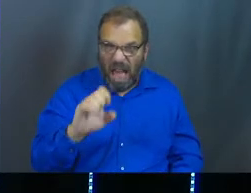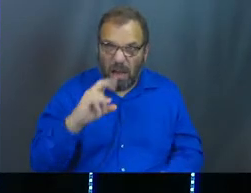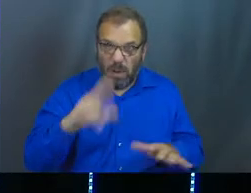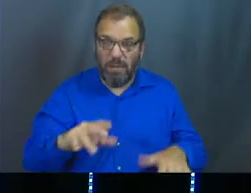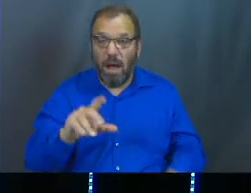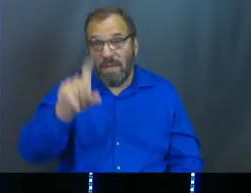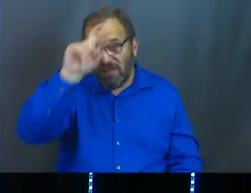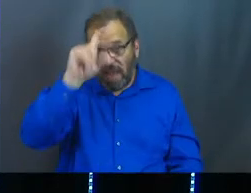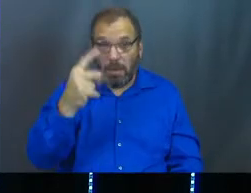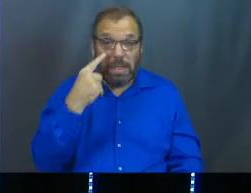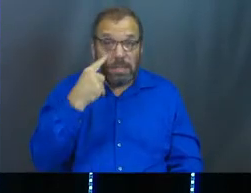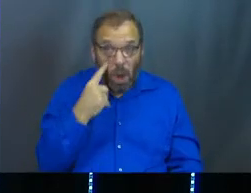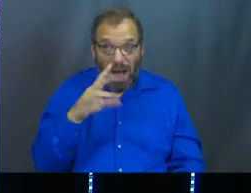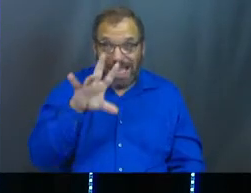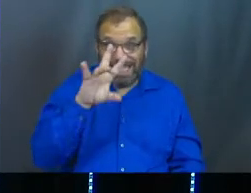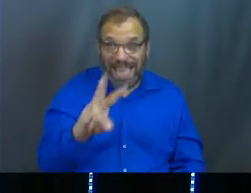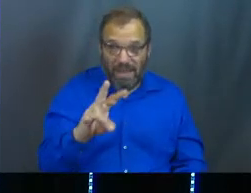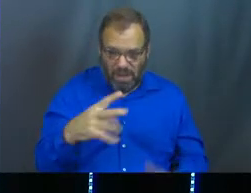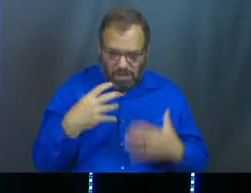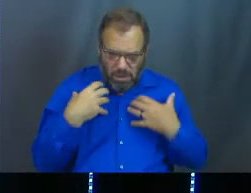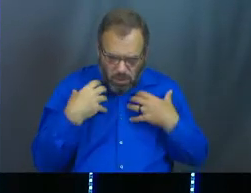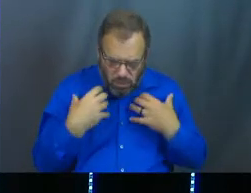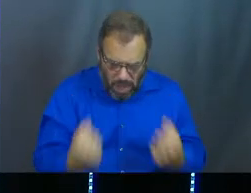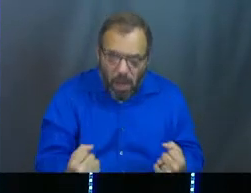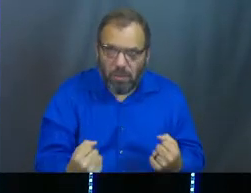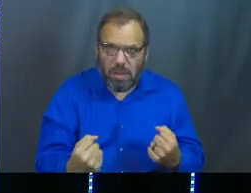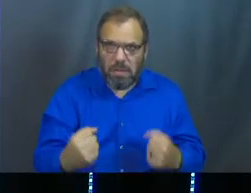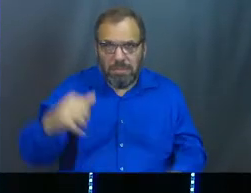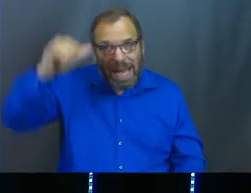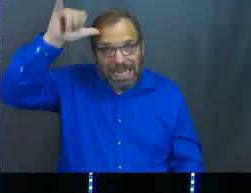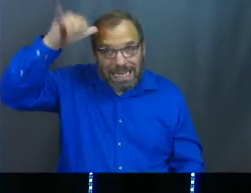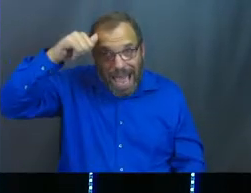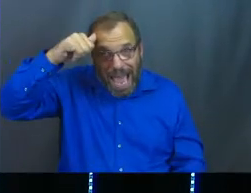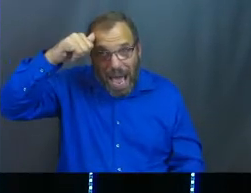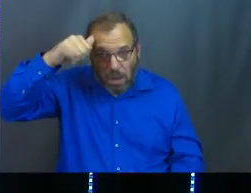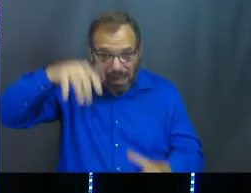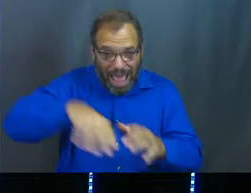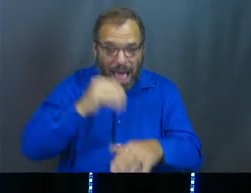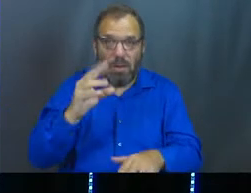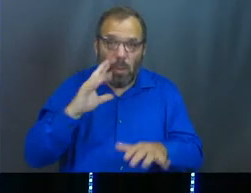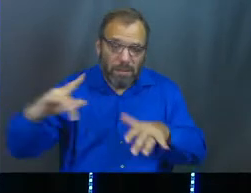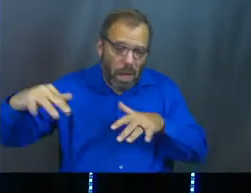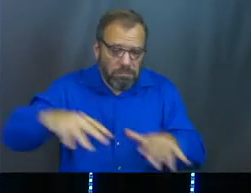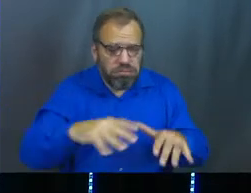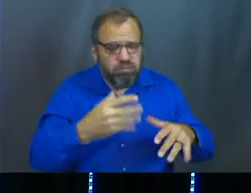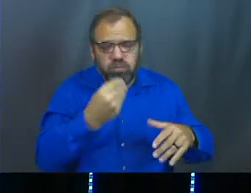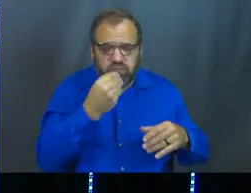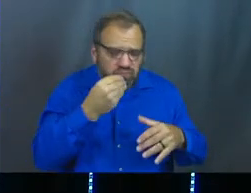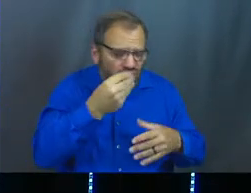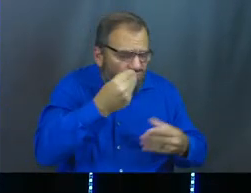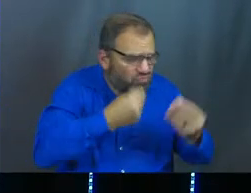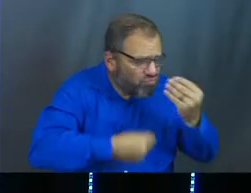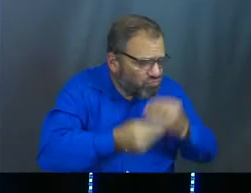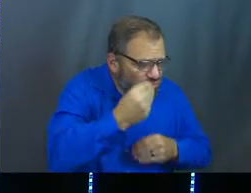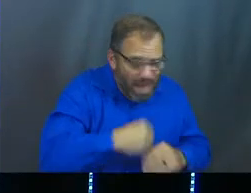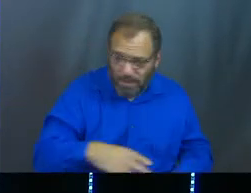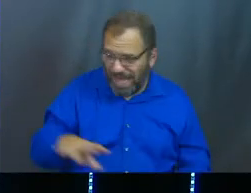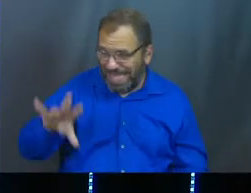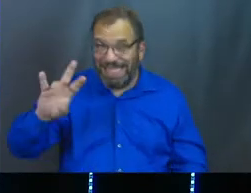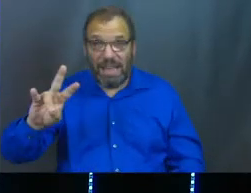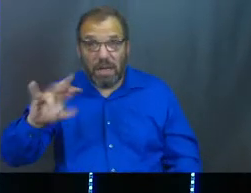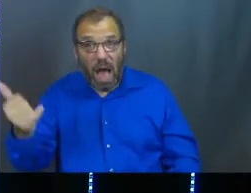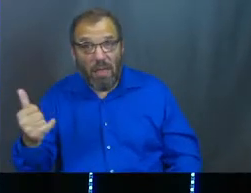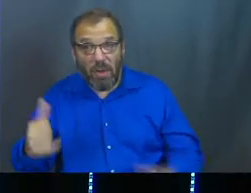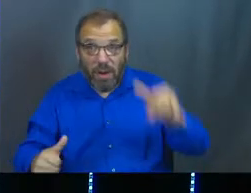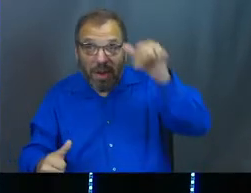Pharaoh saw seven fat, healthy cows coming out of the river, and they began grazing in the marsh grass. Then he saw seven more